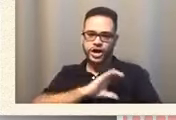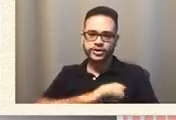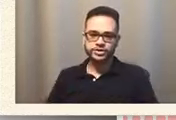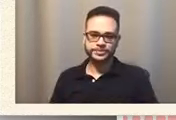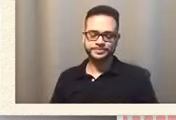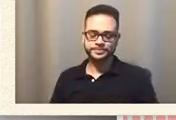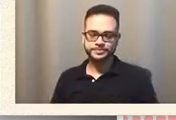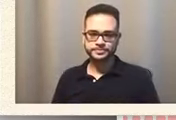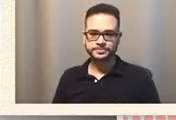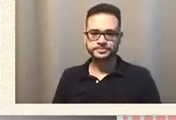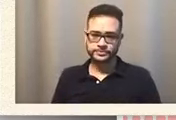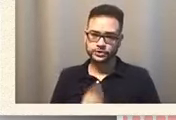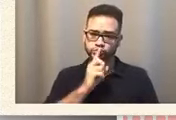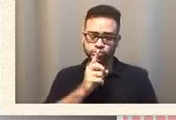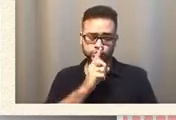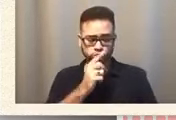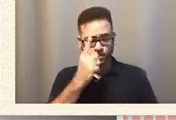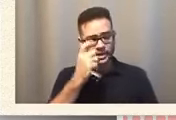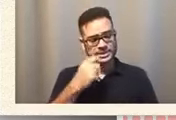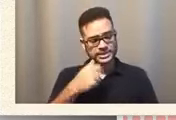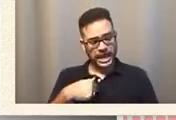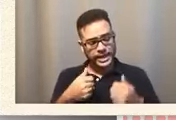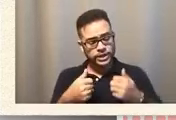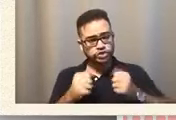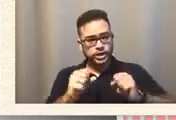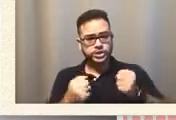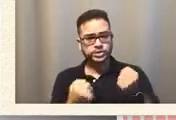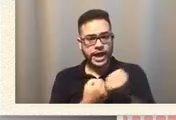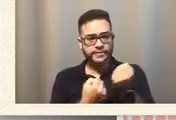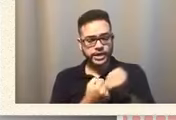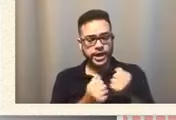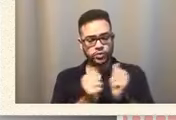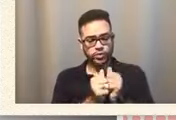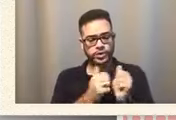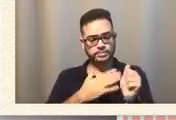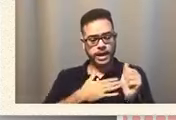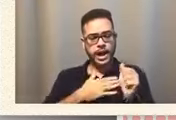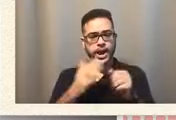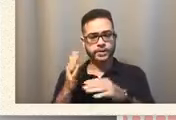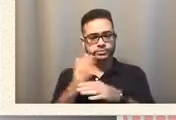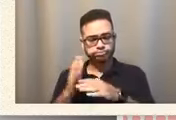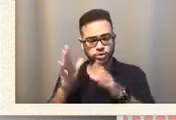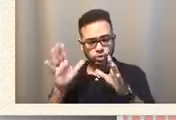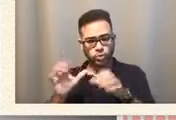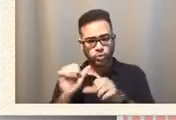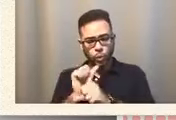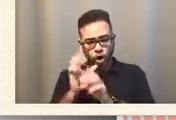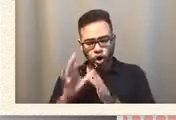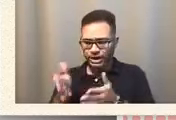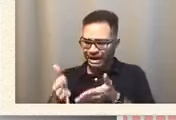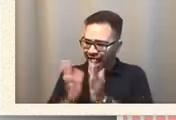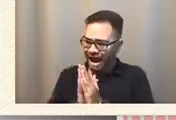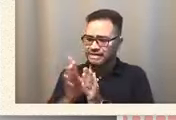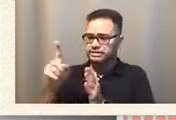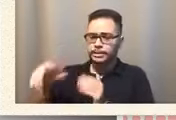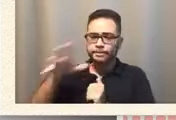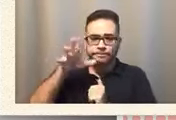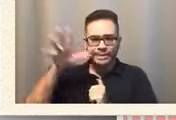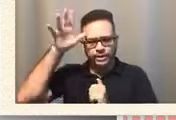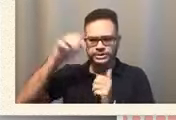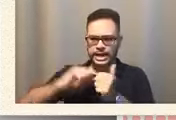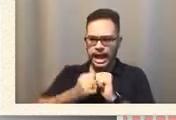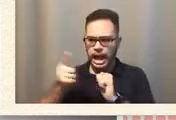do try to advocate with my co-workers, you know, ask the parents how you're doing, how they're doing. Exactly. they